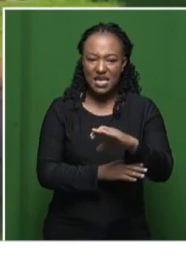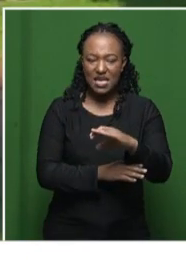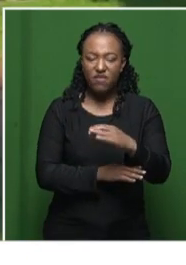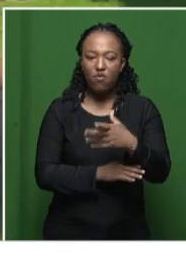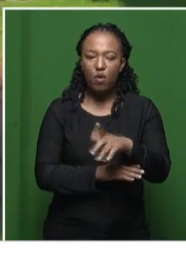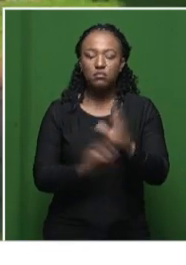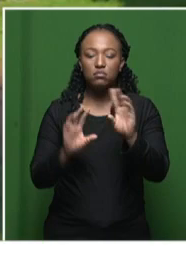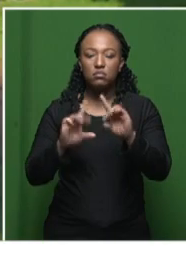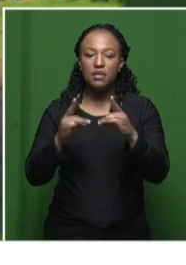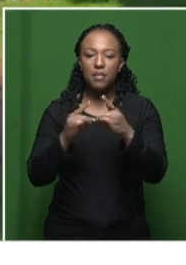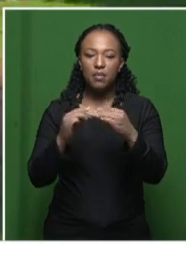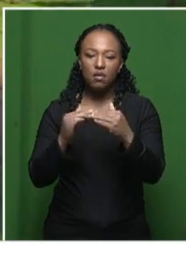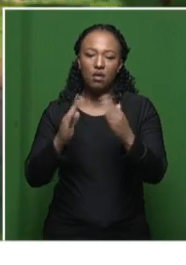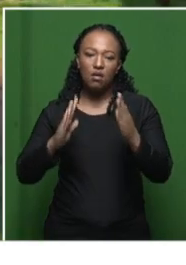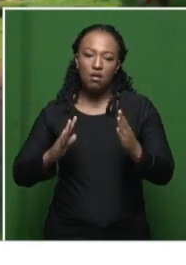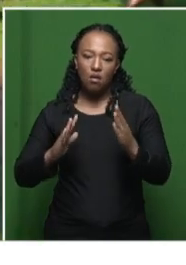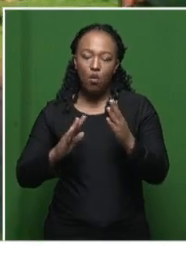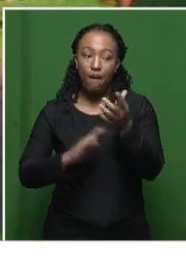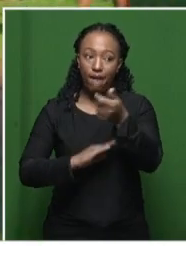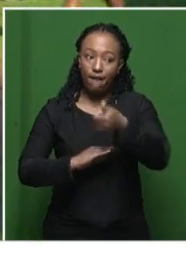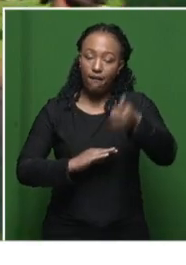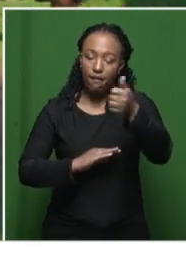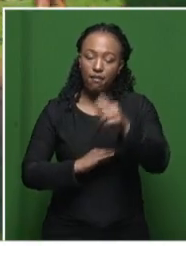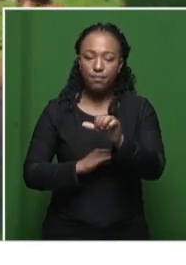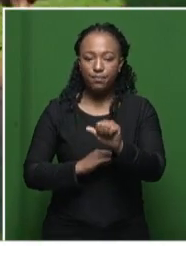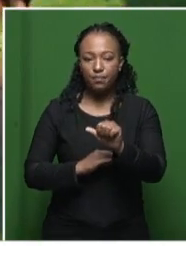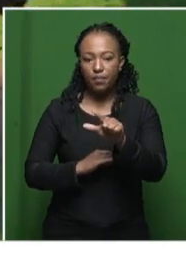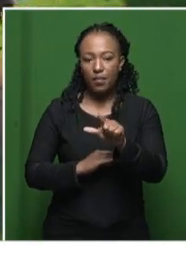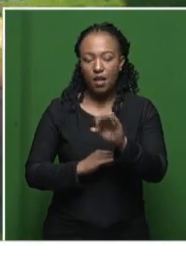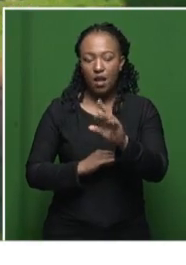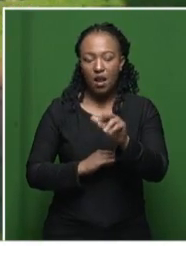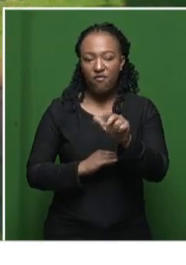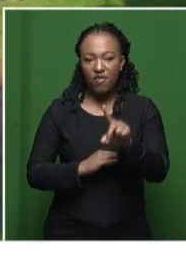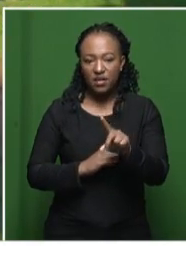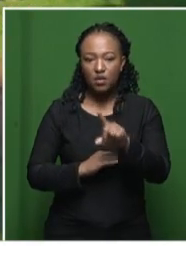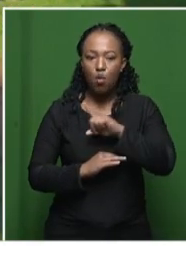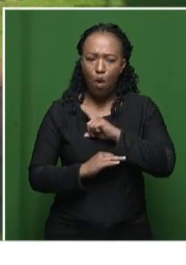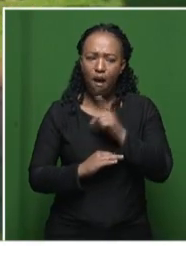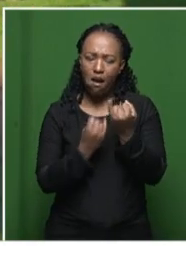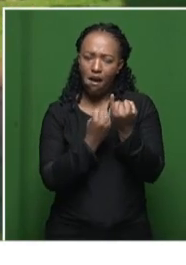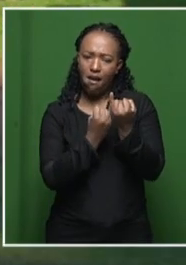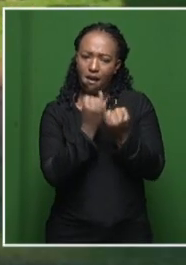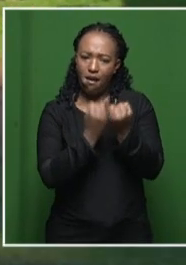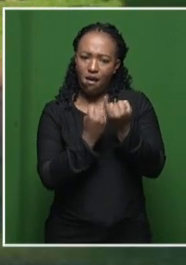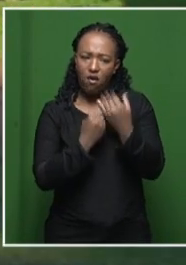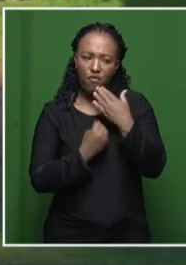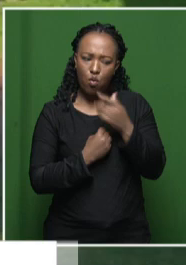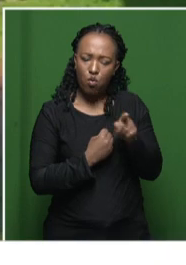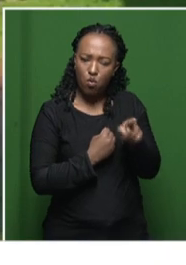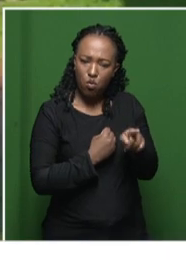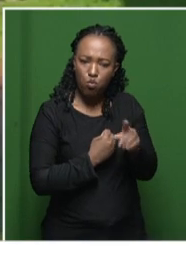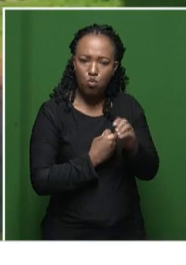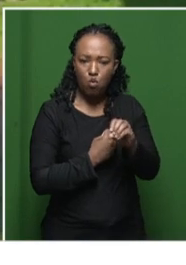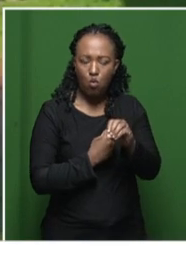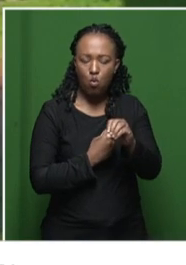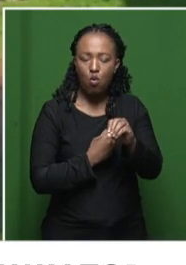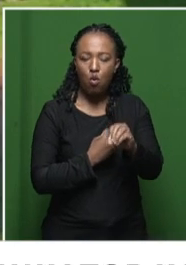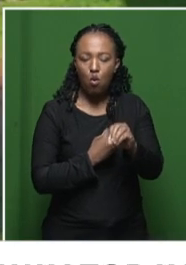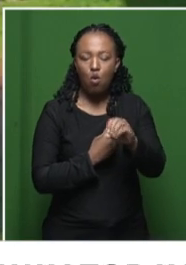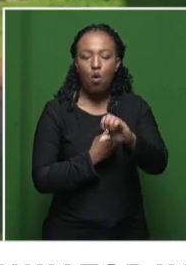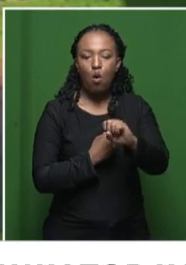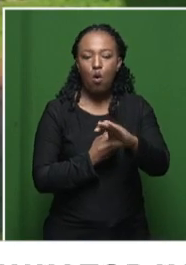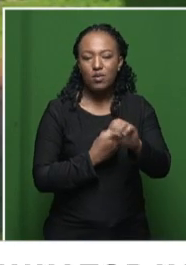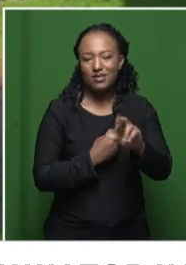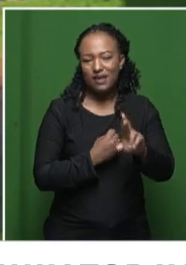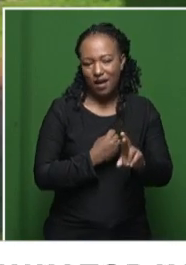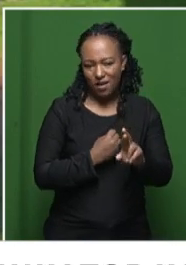province, who hails from the Alfred Nzo region, who's going head to head with Oscar Mabuyanu, who hails from the Chris Hani region for the provincial chairperson